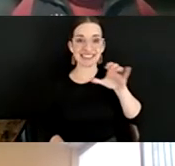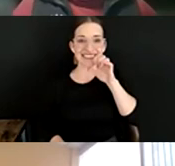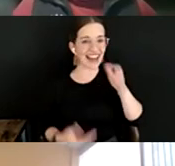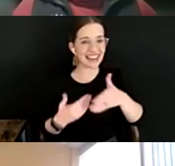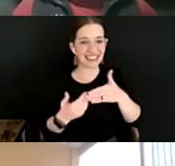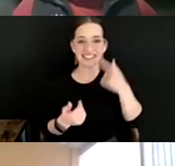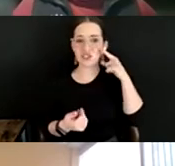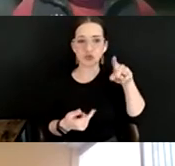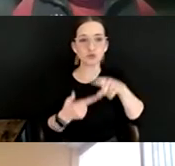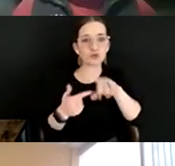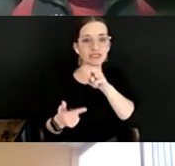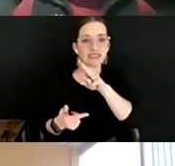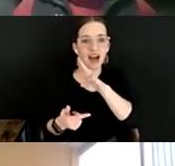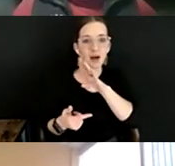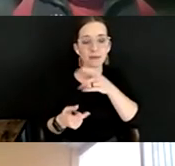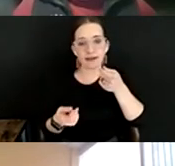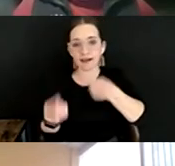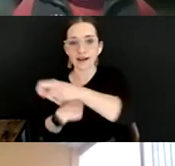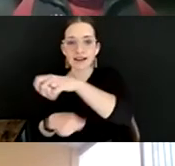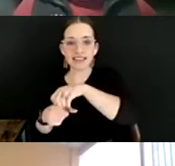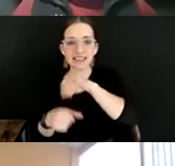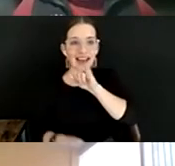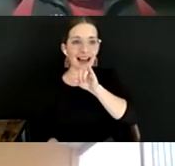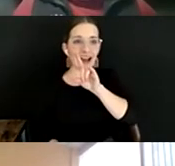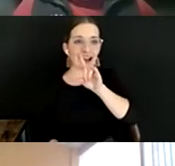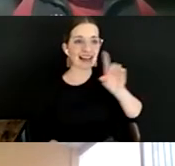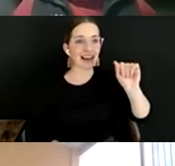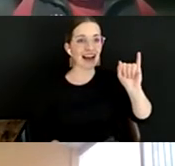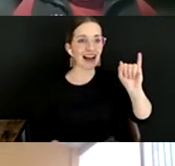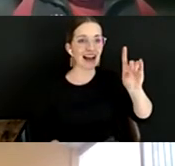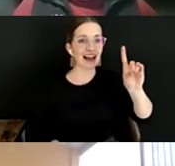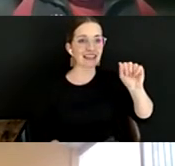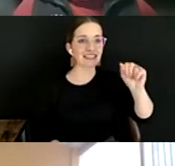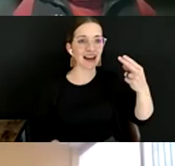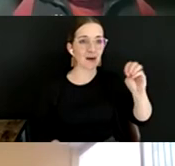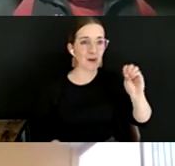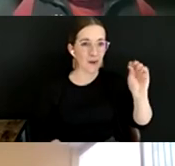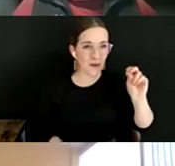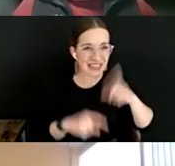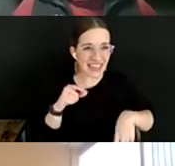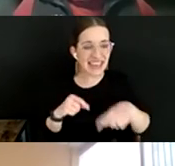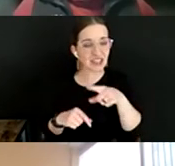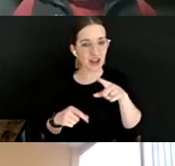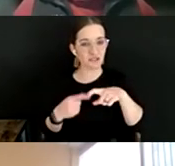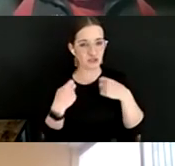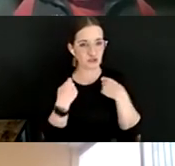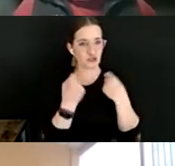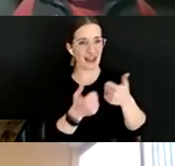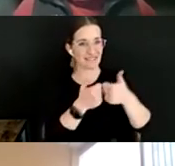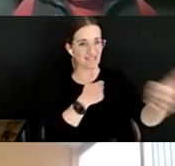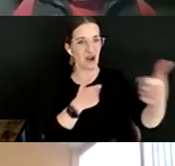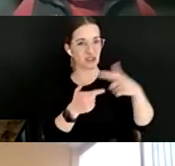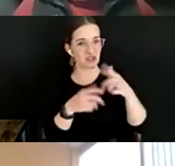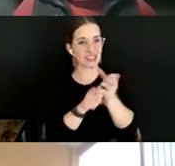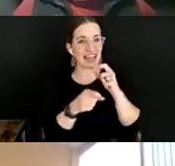go sub in in in in Idaho, because there's you you have to drive far to get to other major markets. And then if